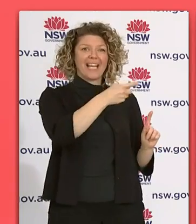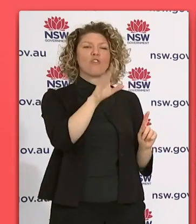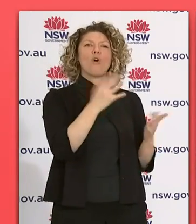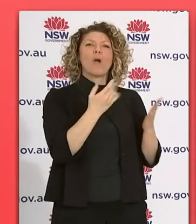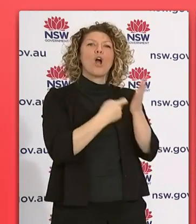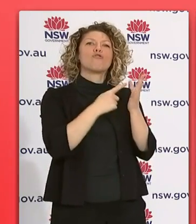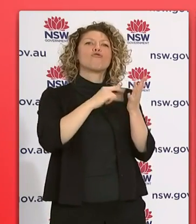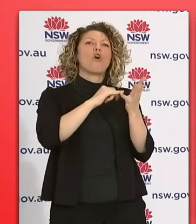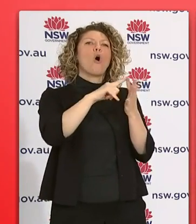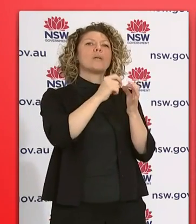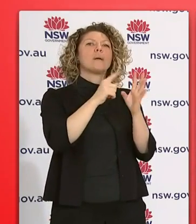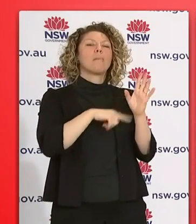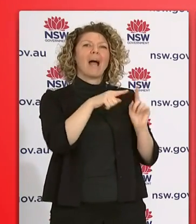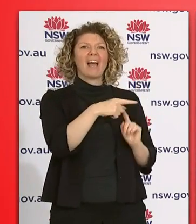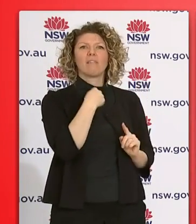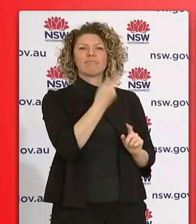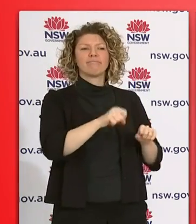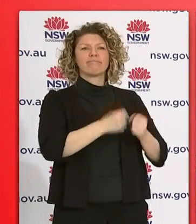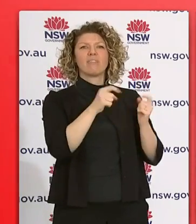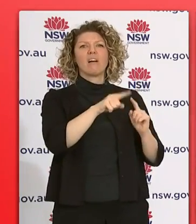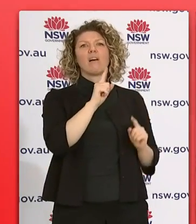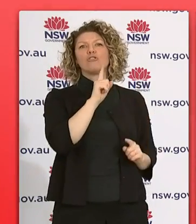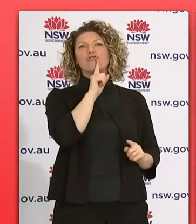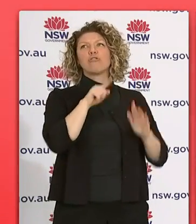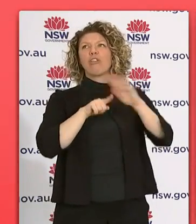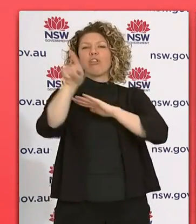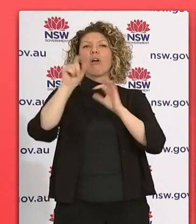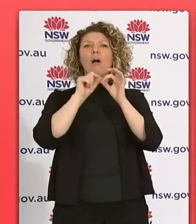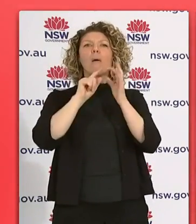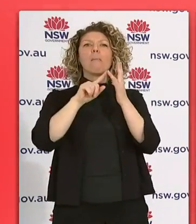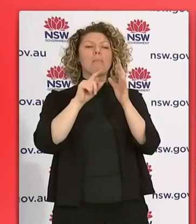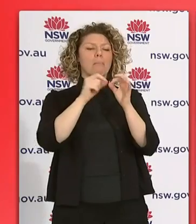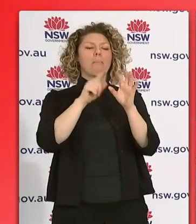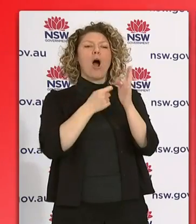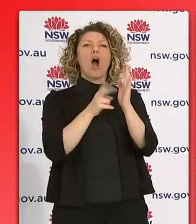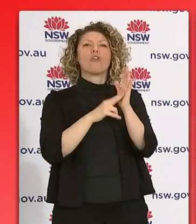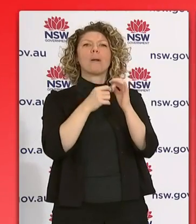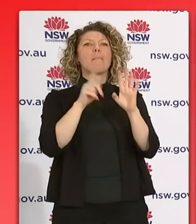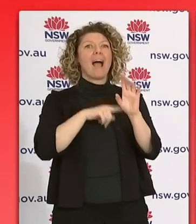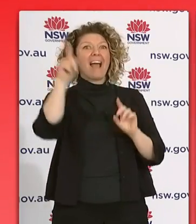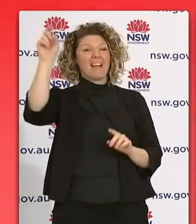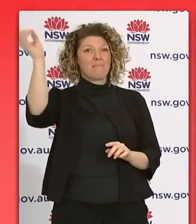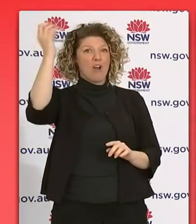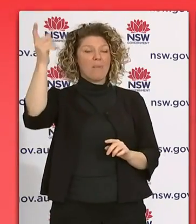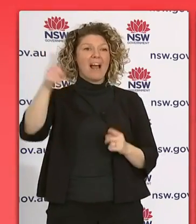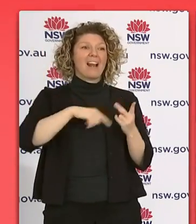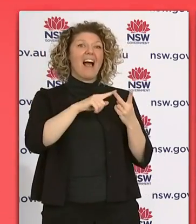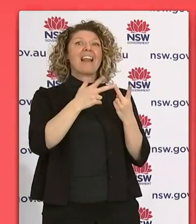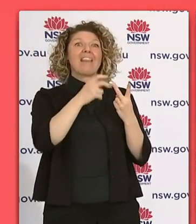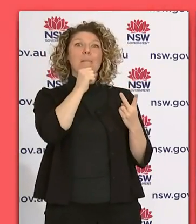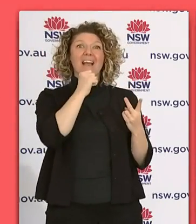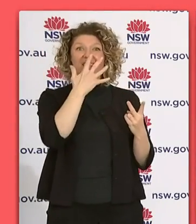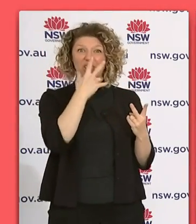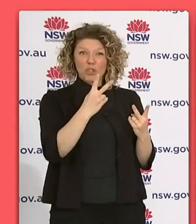with breaching the public health order by travelling to the Byron Bay area. A 52-year-old man remains before the courts in relation to the same matters.